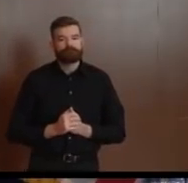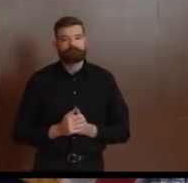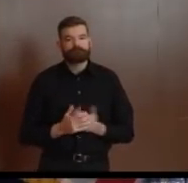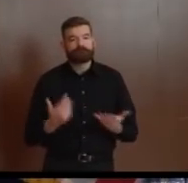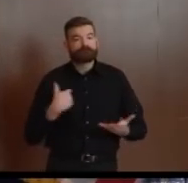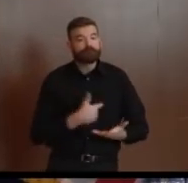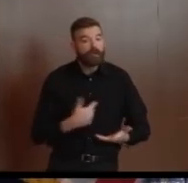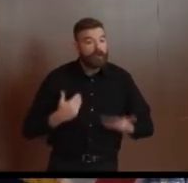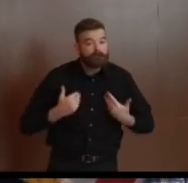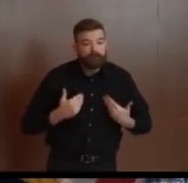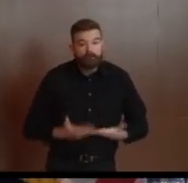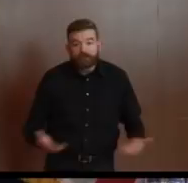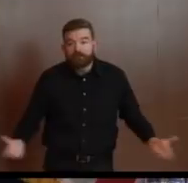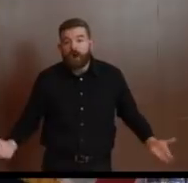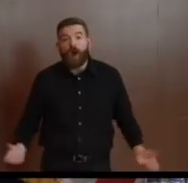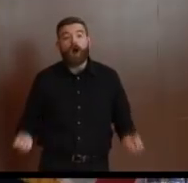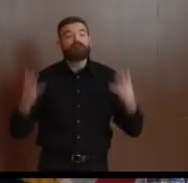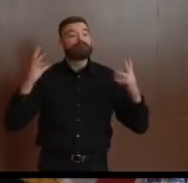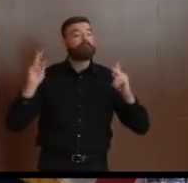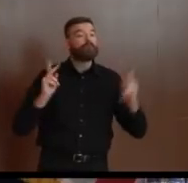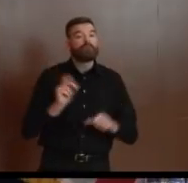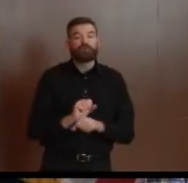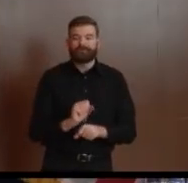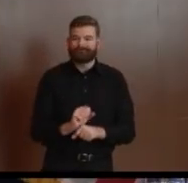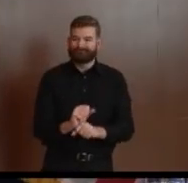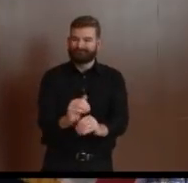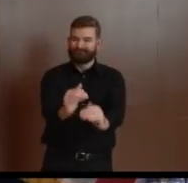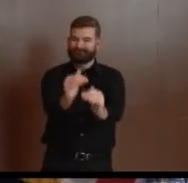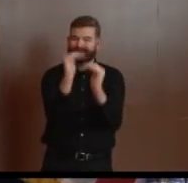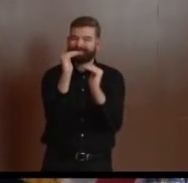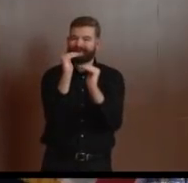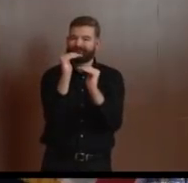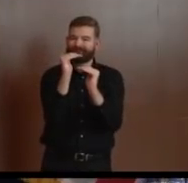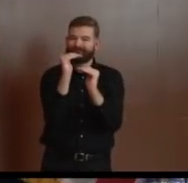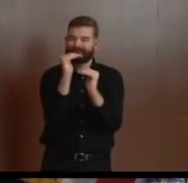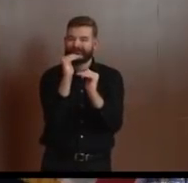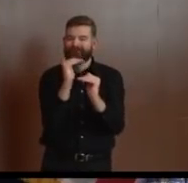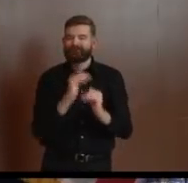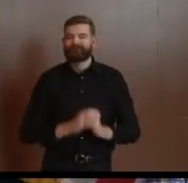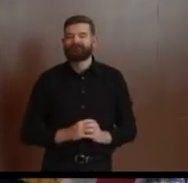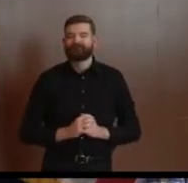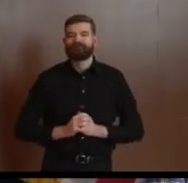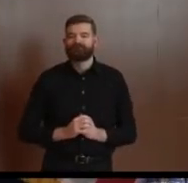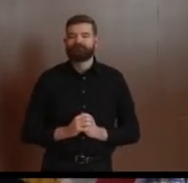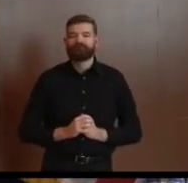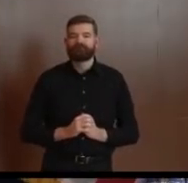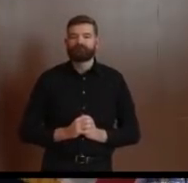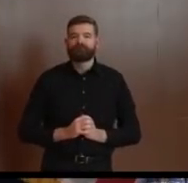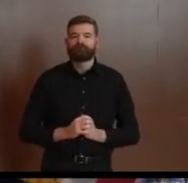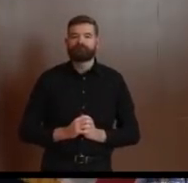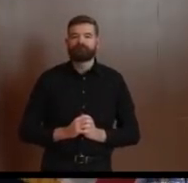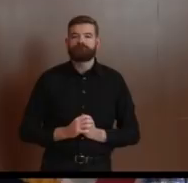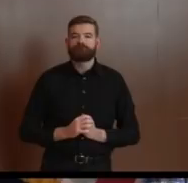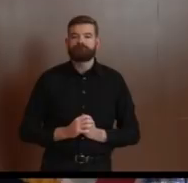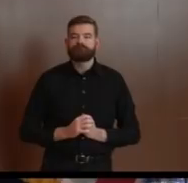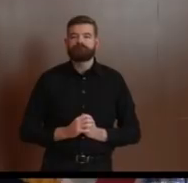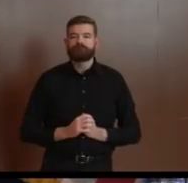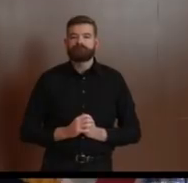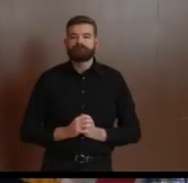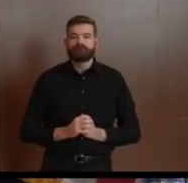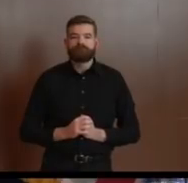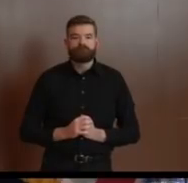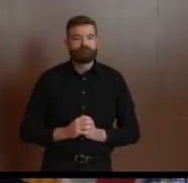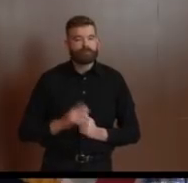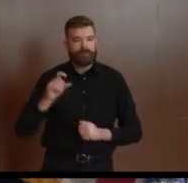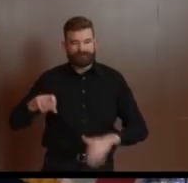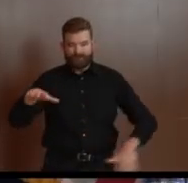dedicated to testing versus resources and manpower dedicated to care. And that's a balance we're going to have to